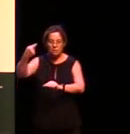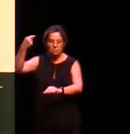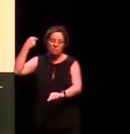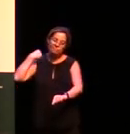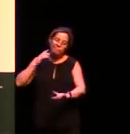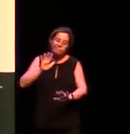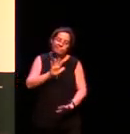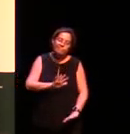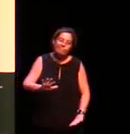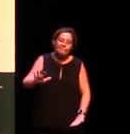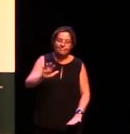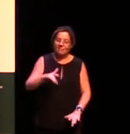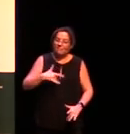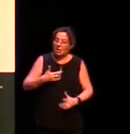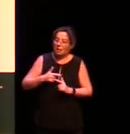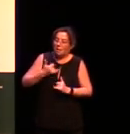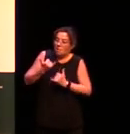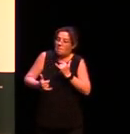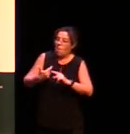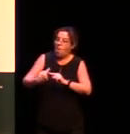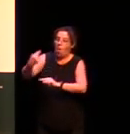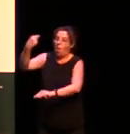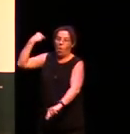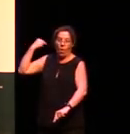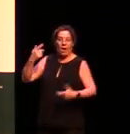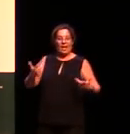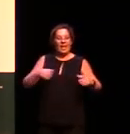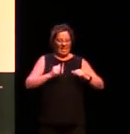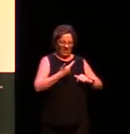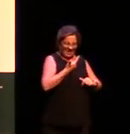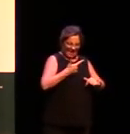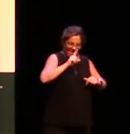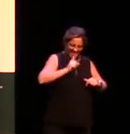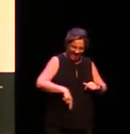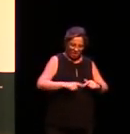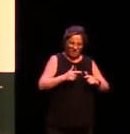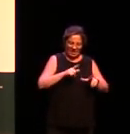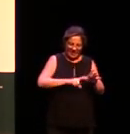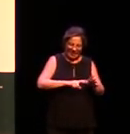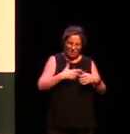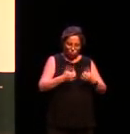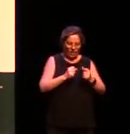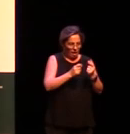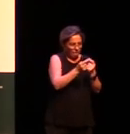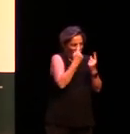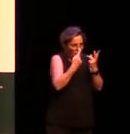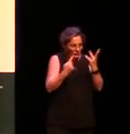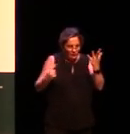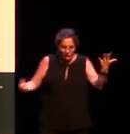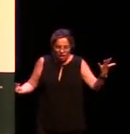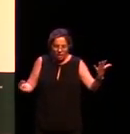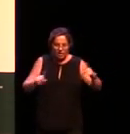conservative estimates. So if you can get that much diversity in 7,000 years imagine the diversity you get in 60,000 years